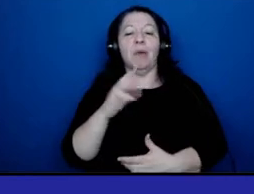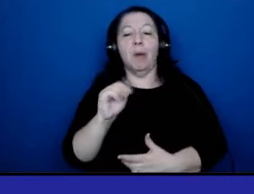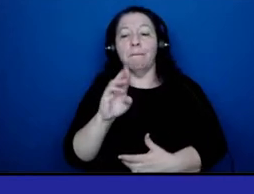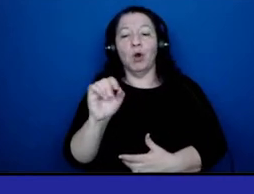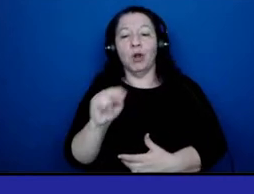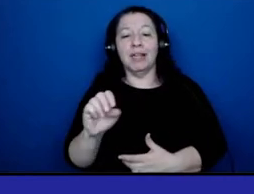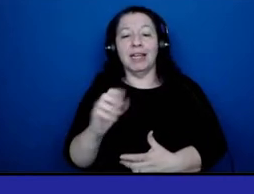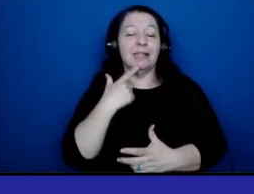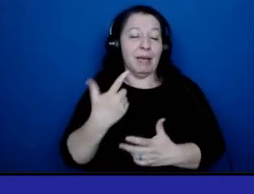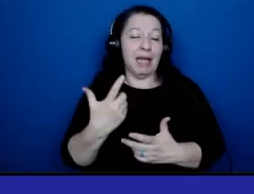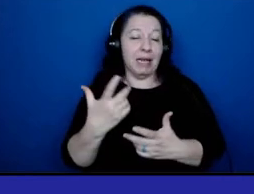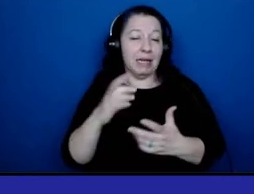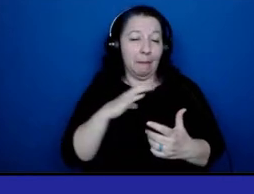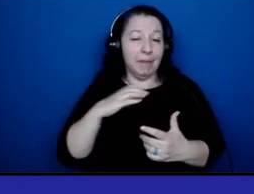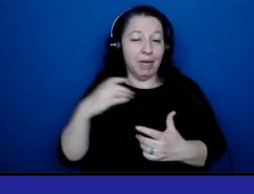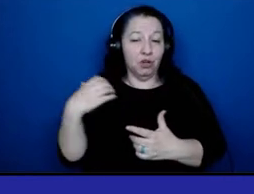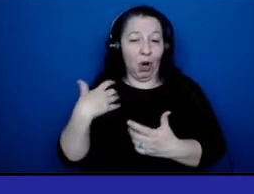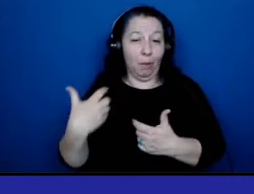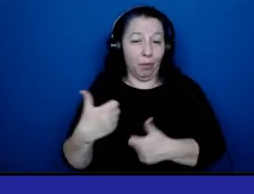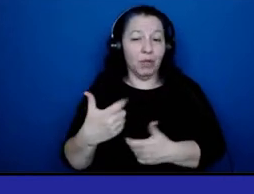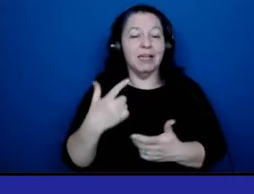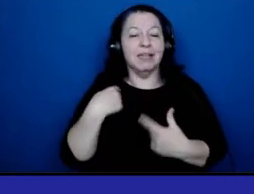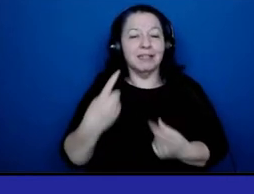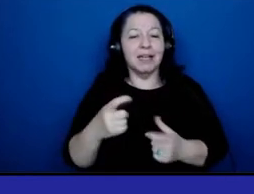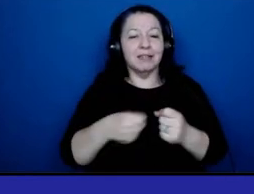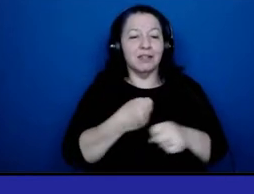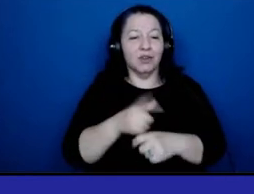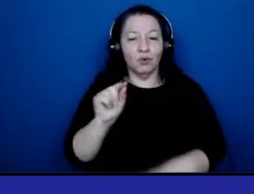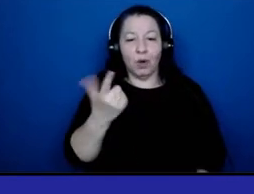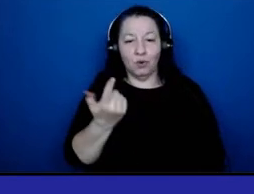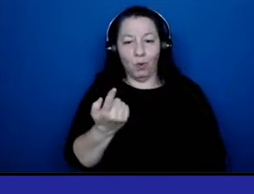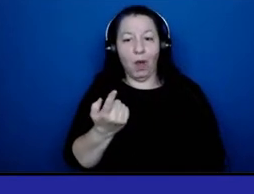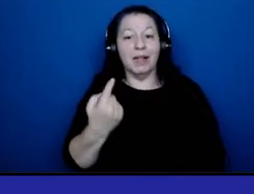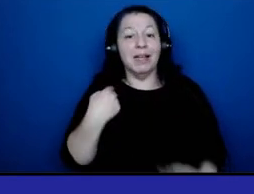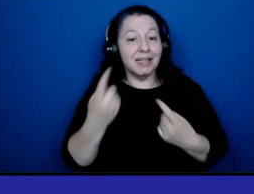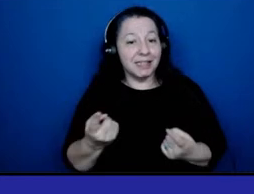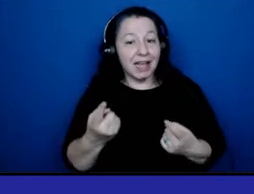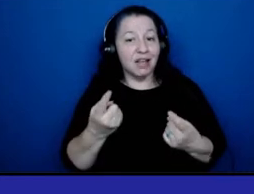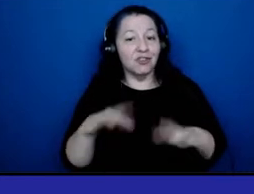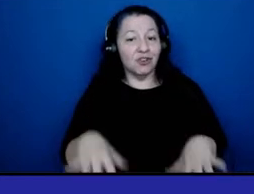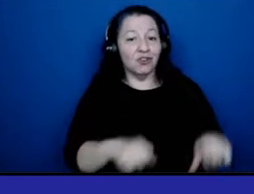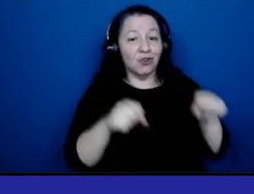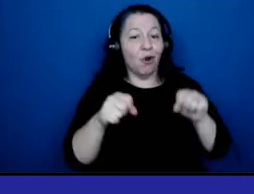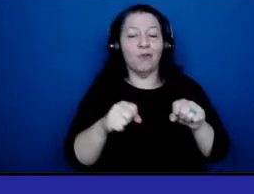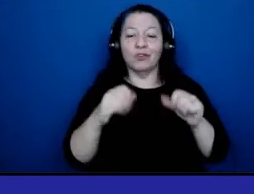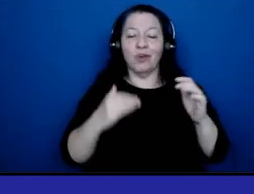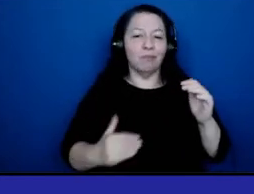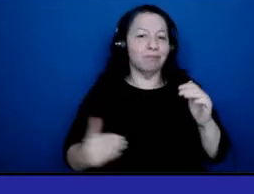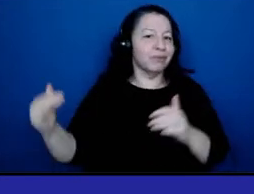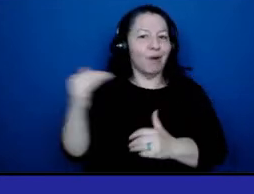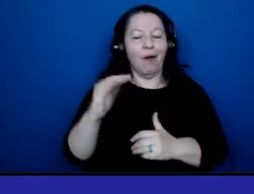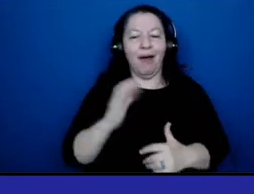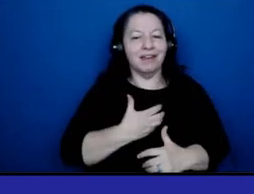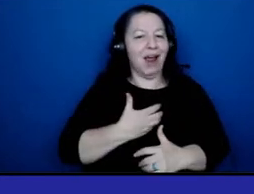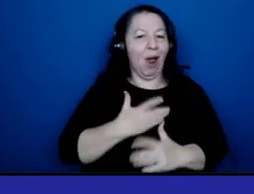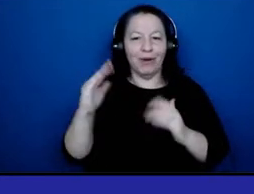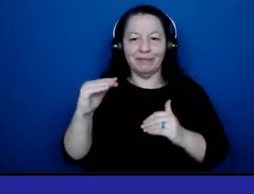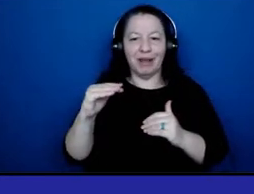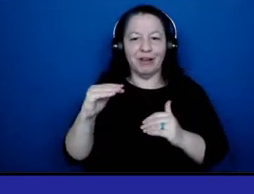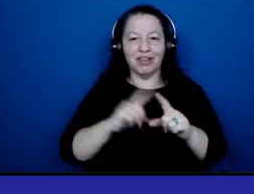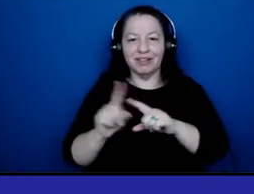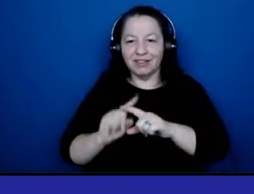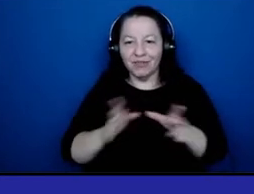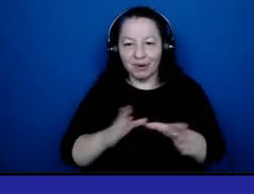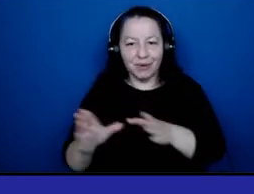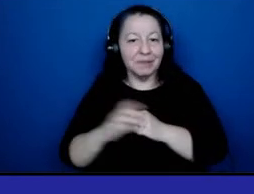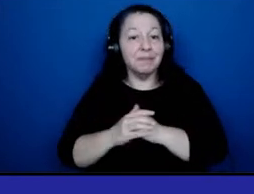chairperson since 2021. Since assuming the post, she has exceeded our expectations in various capacities. She's a